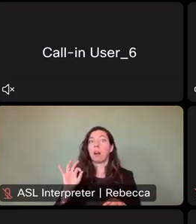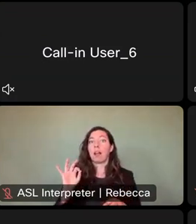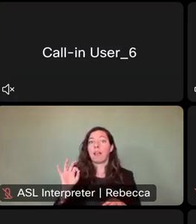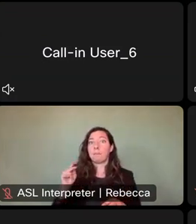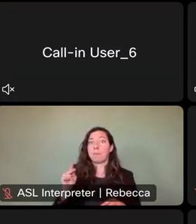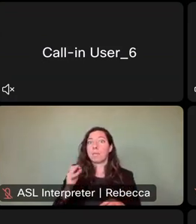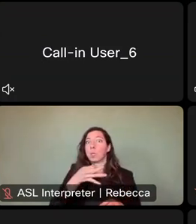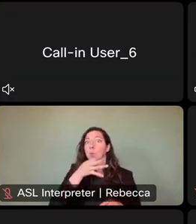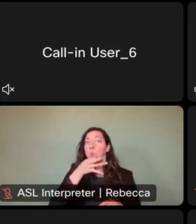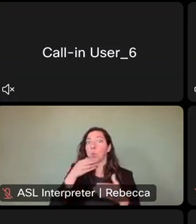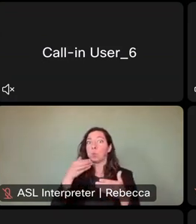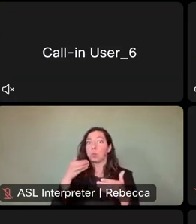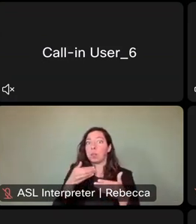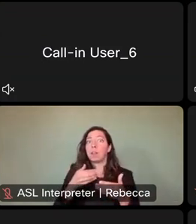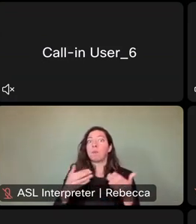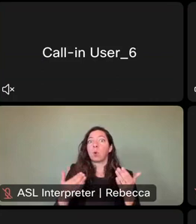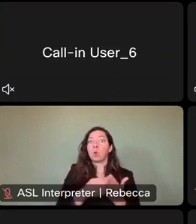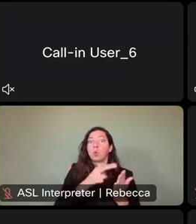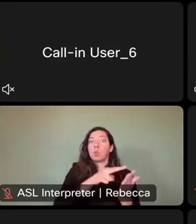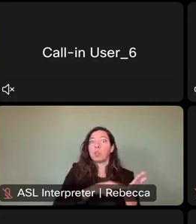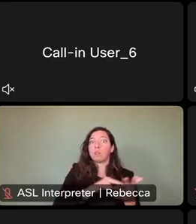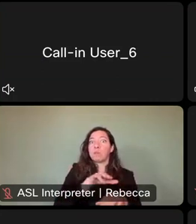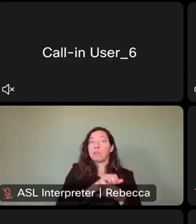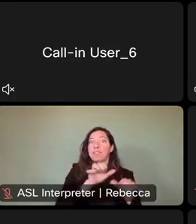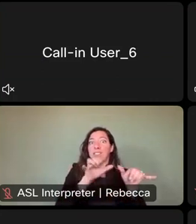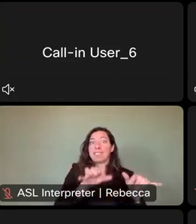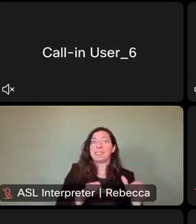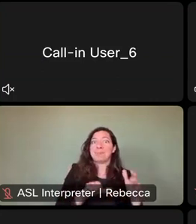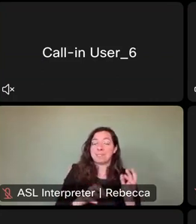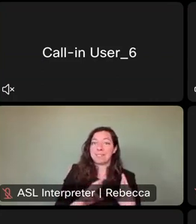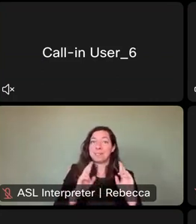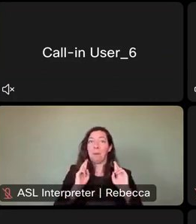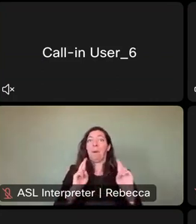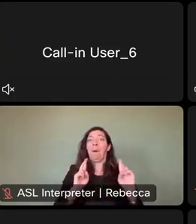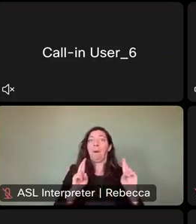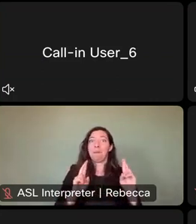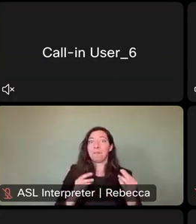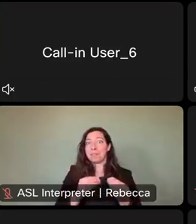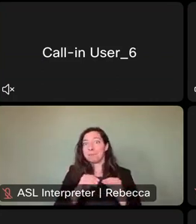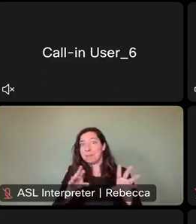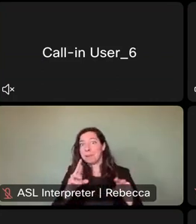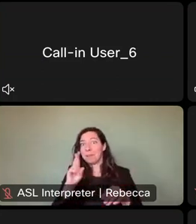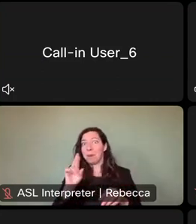contract for our reservation systems. And hopefully, as we do that, we can find a better way to manage for that.